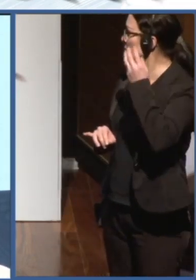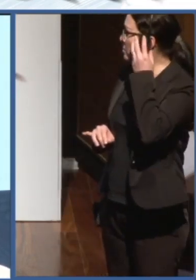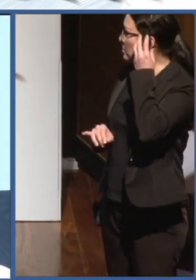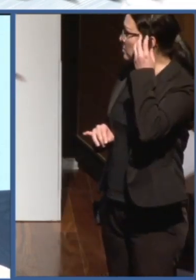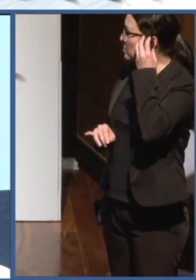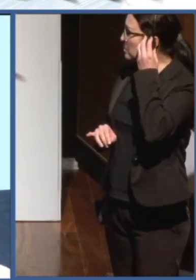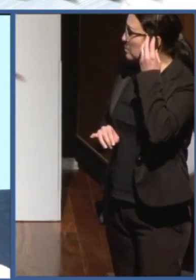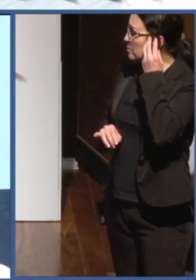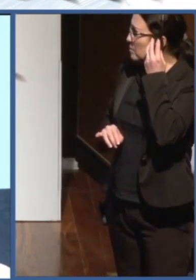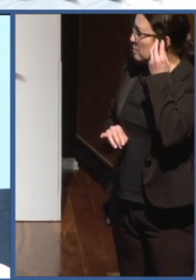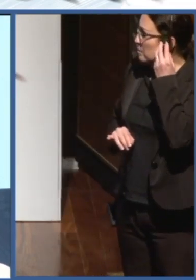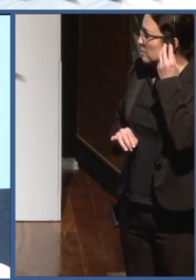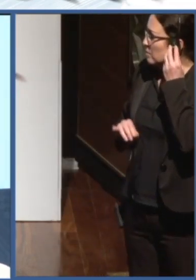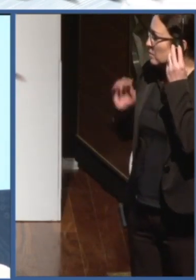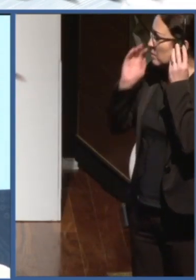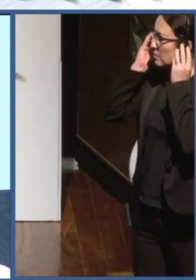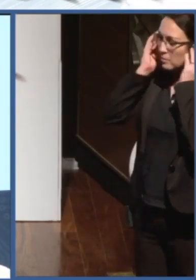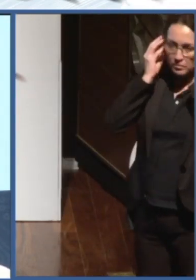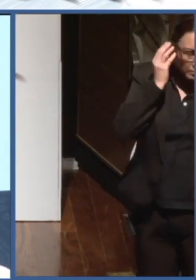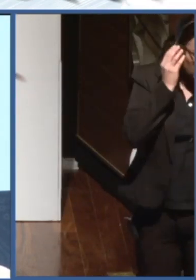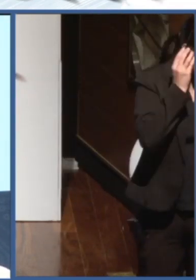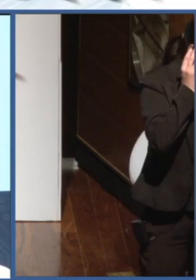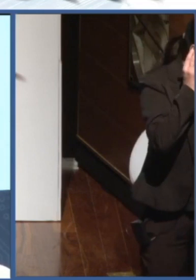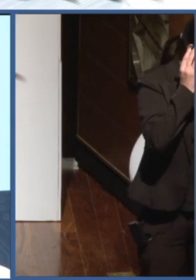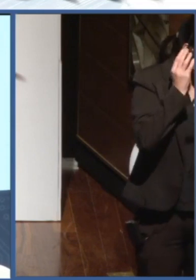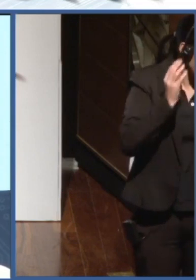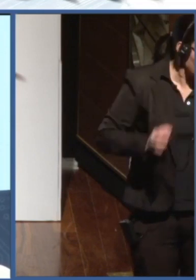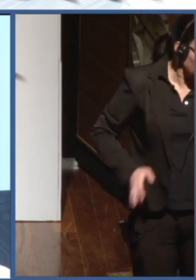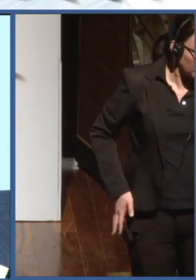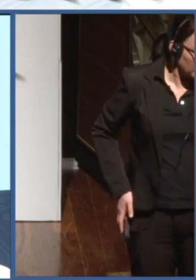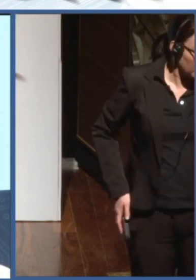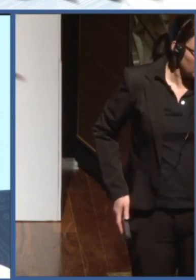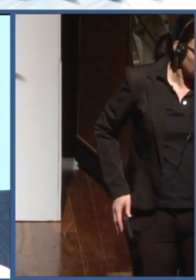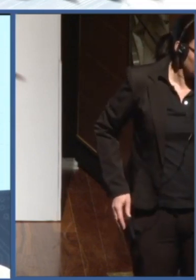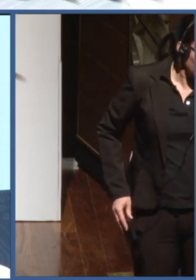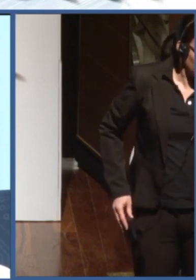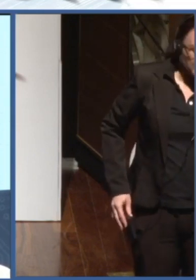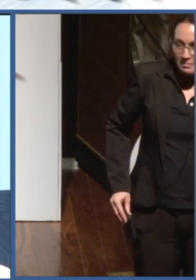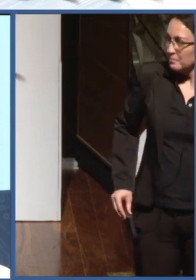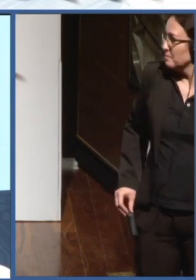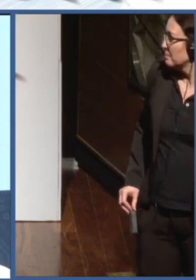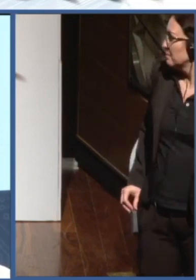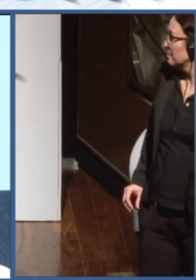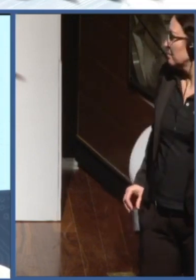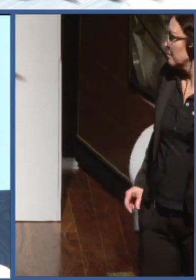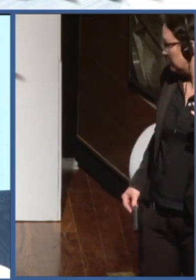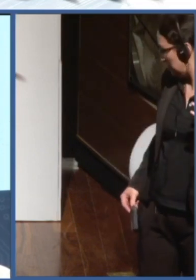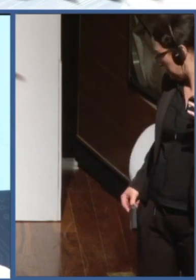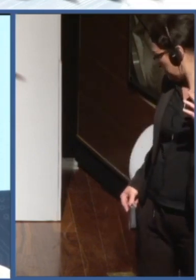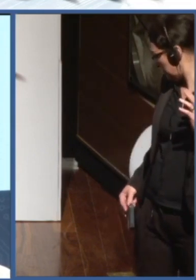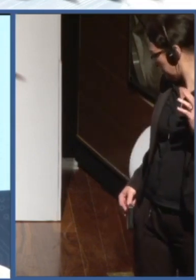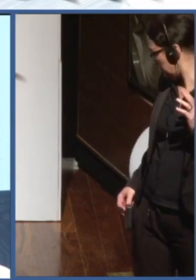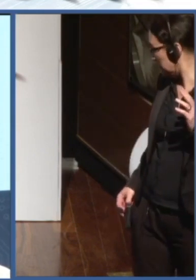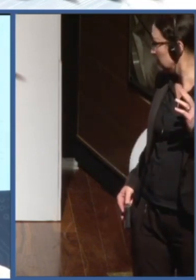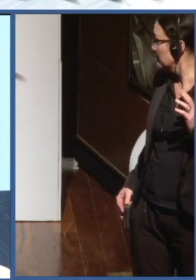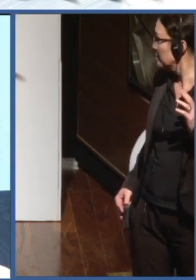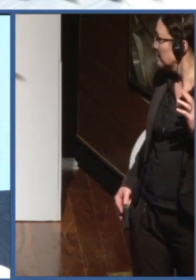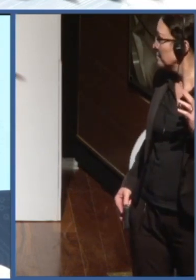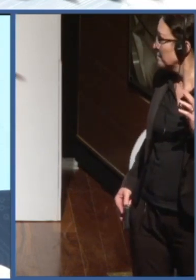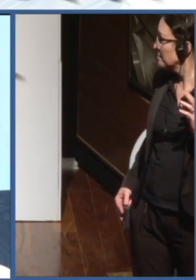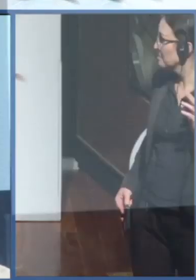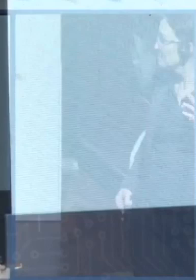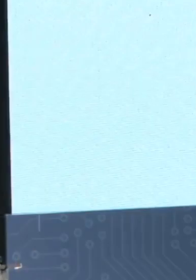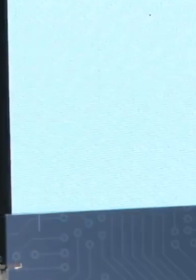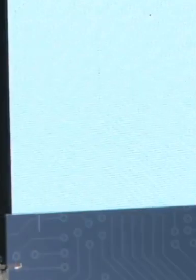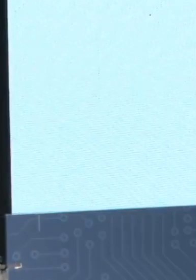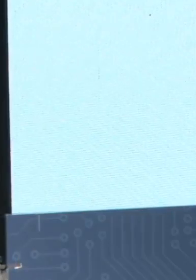cooperation to ensure that citizens voices are at its heart including youth and this is definitely a message that we will